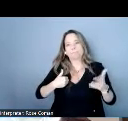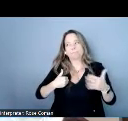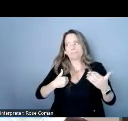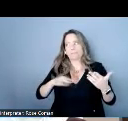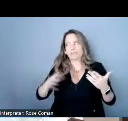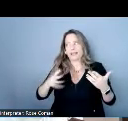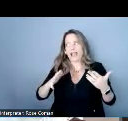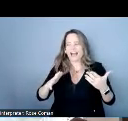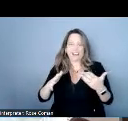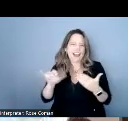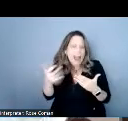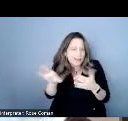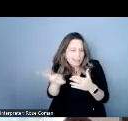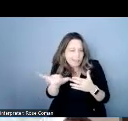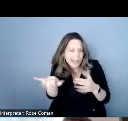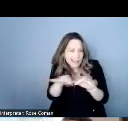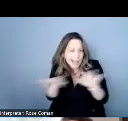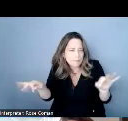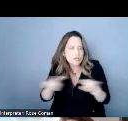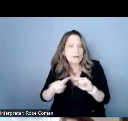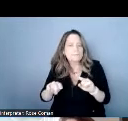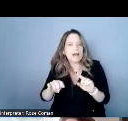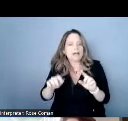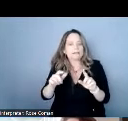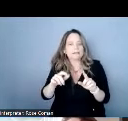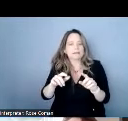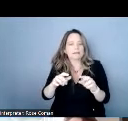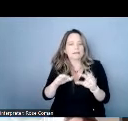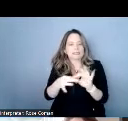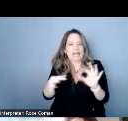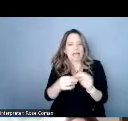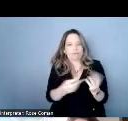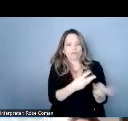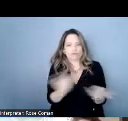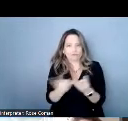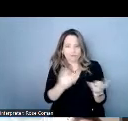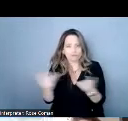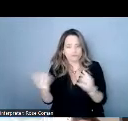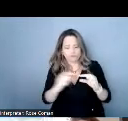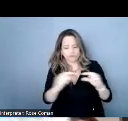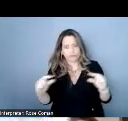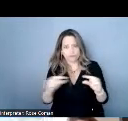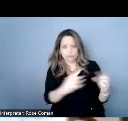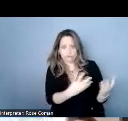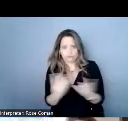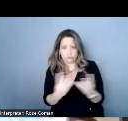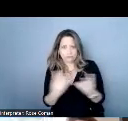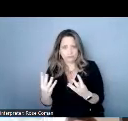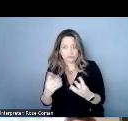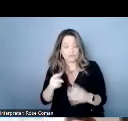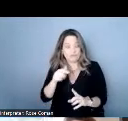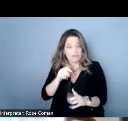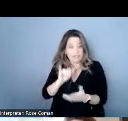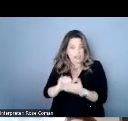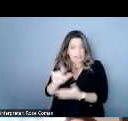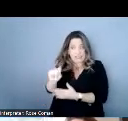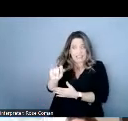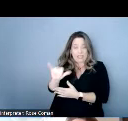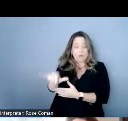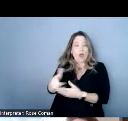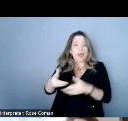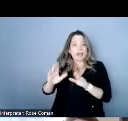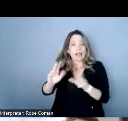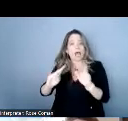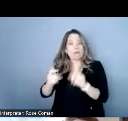of like captions but the type coming through the chat of what the other person was saying this technology allowed individuals to type messages